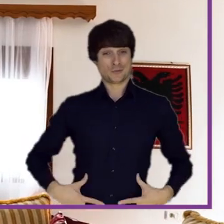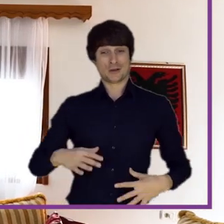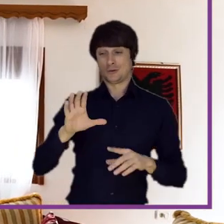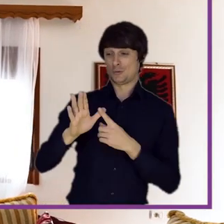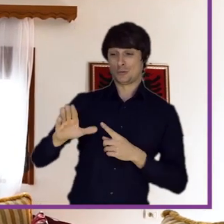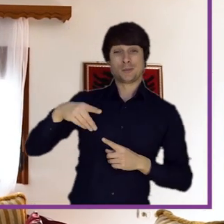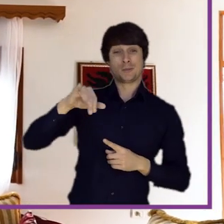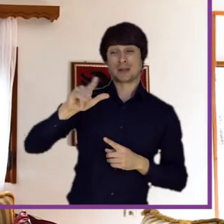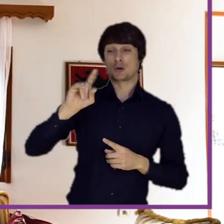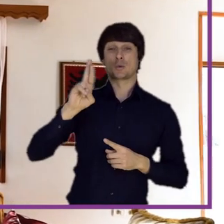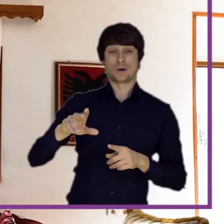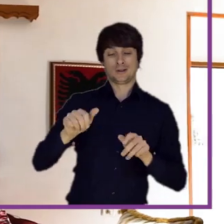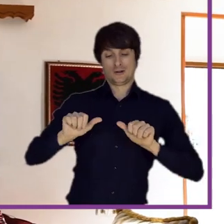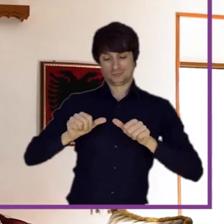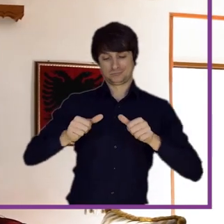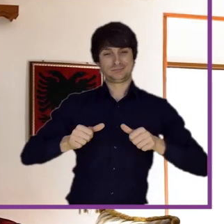wool.